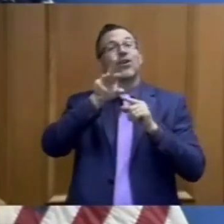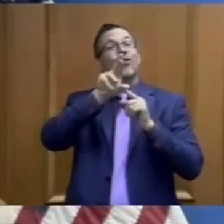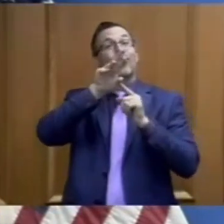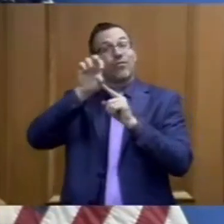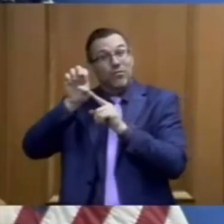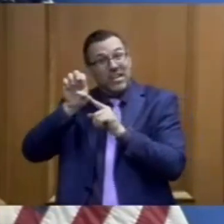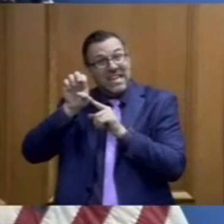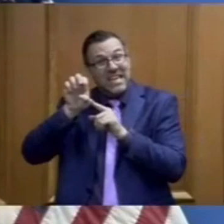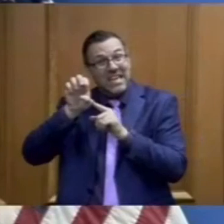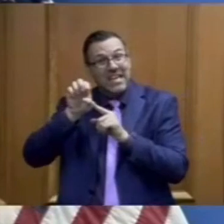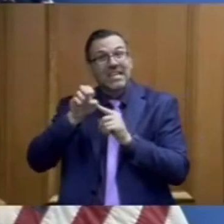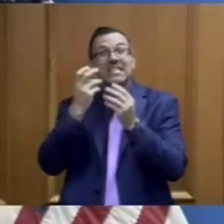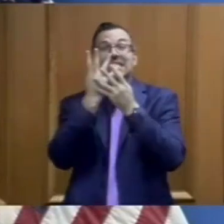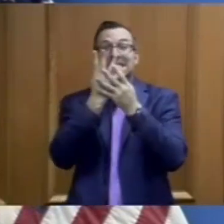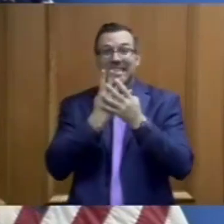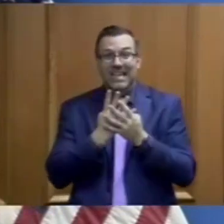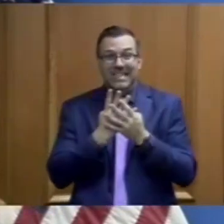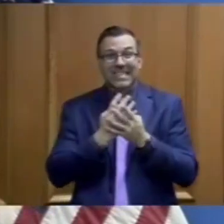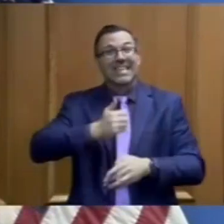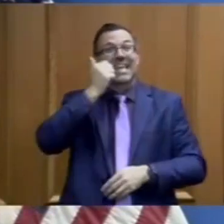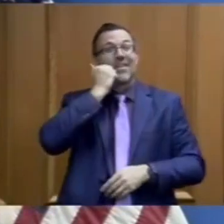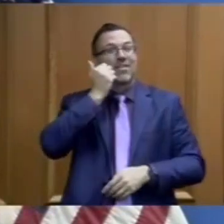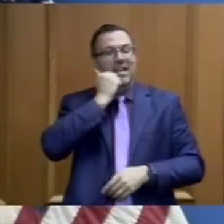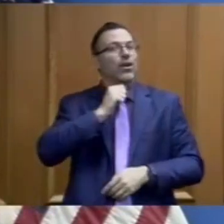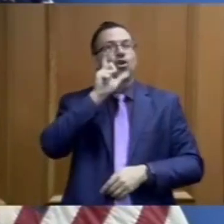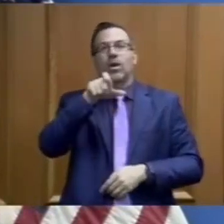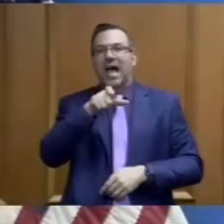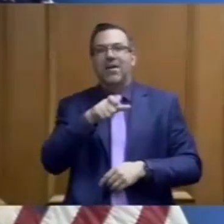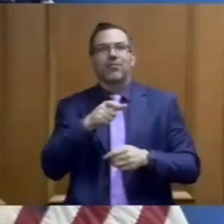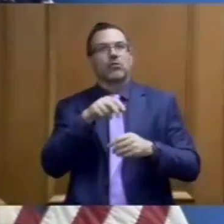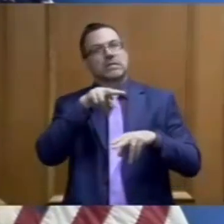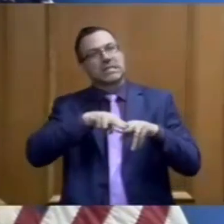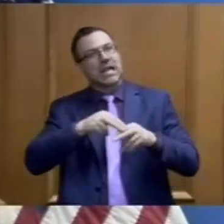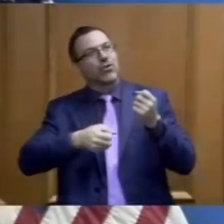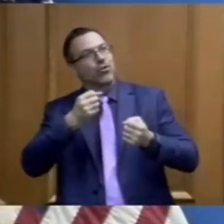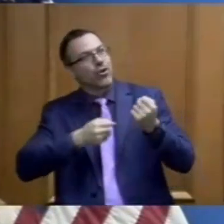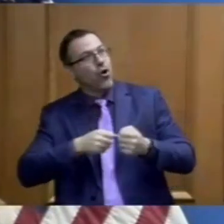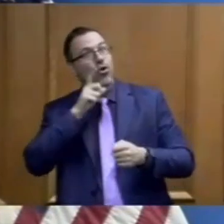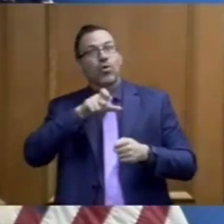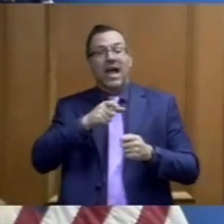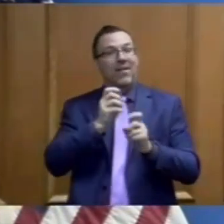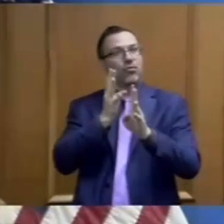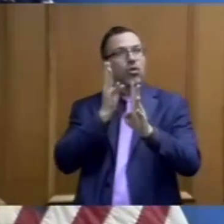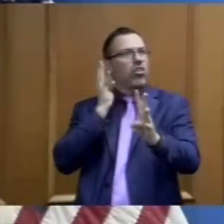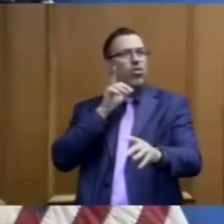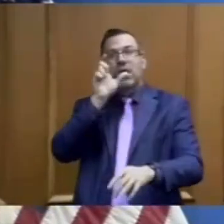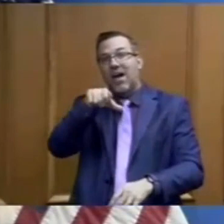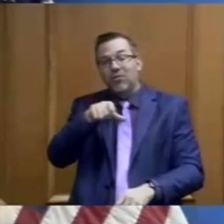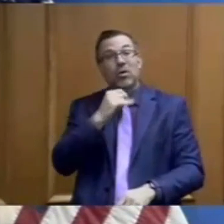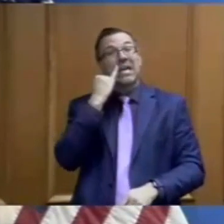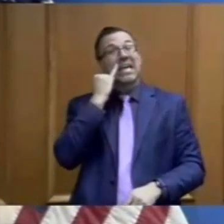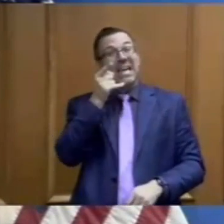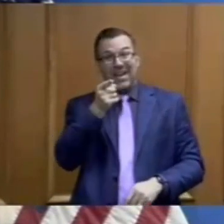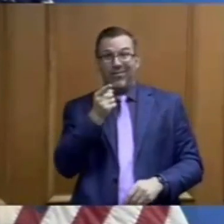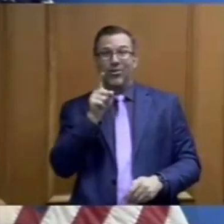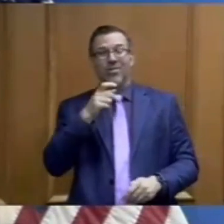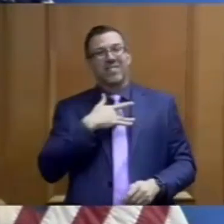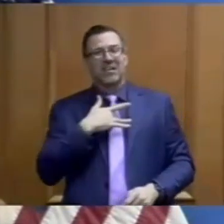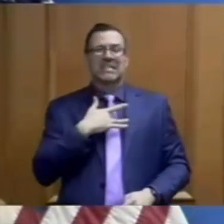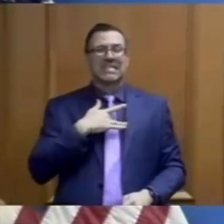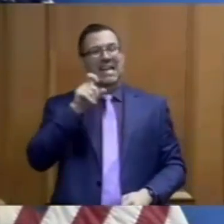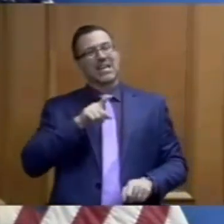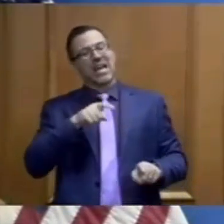and you don't have to wait in your car, and you don't have to wait in line. So I encourage you, if you think you need a test, don't wait until Saturday or Sunday.